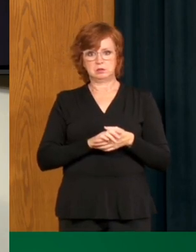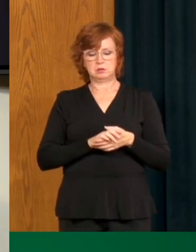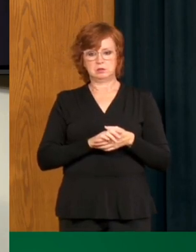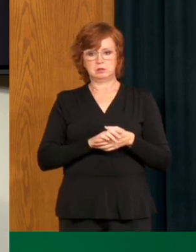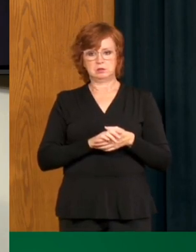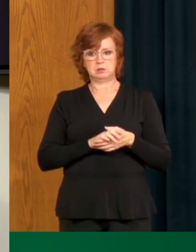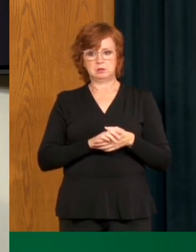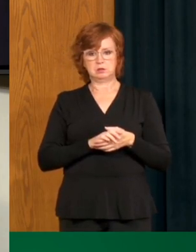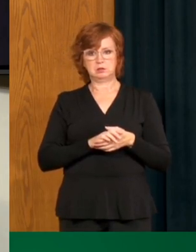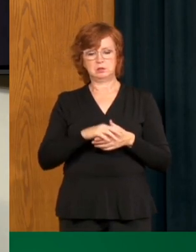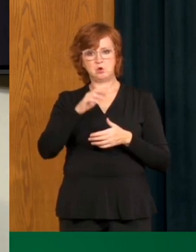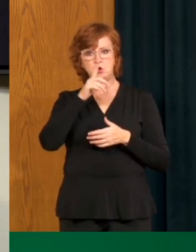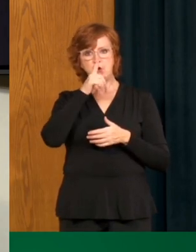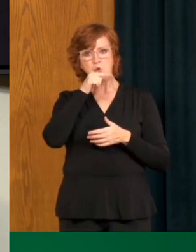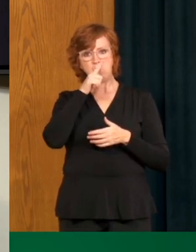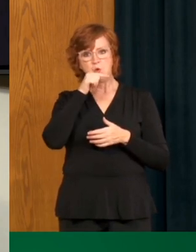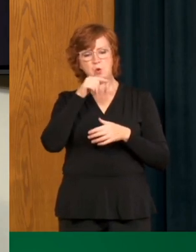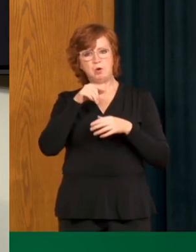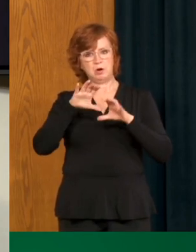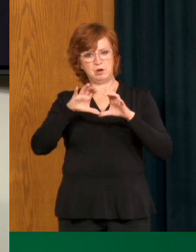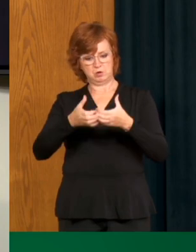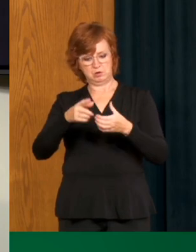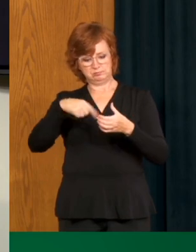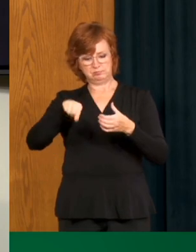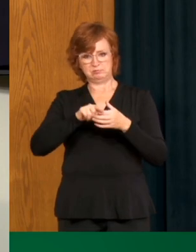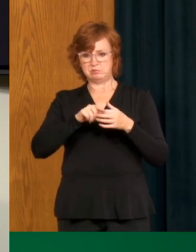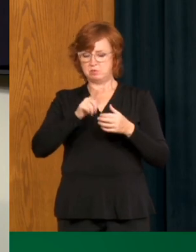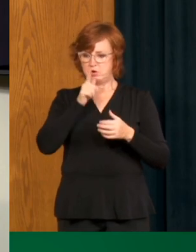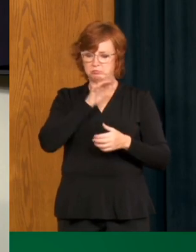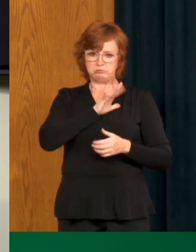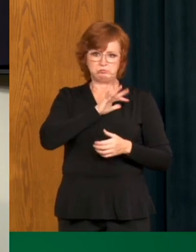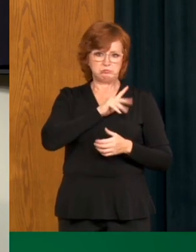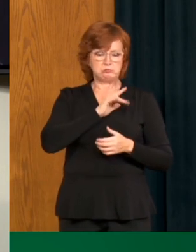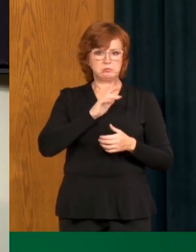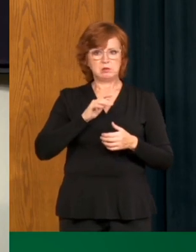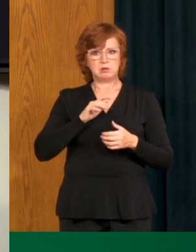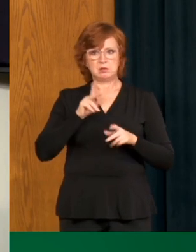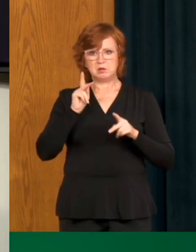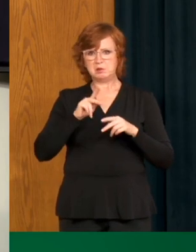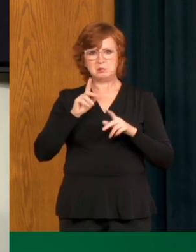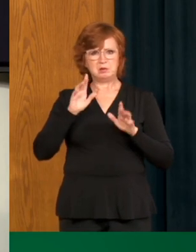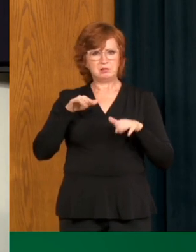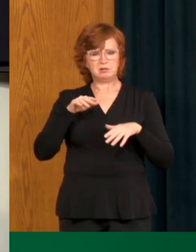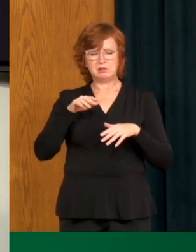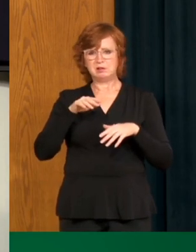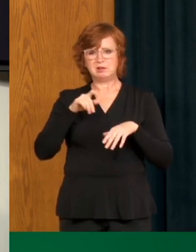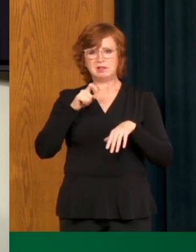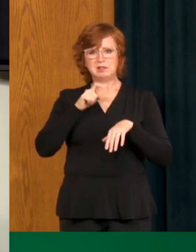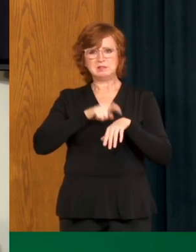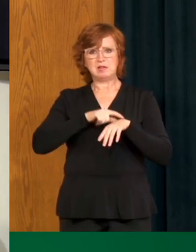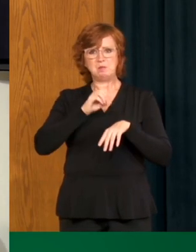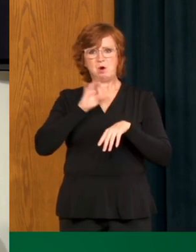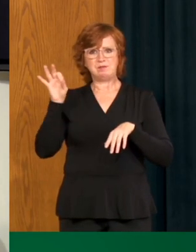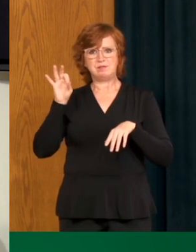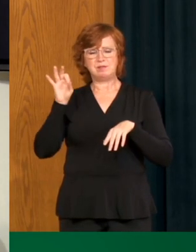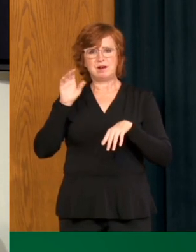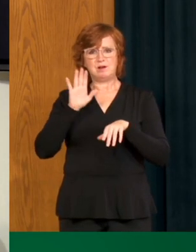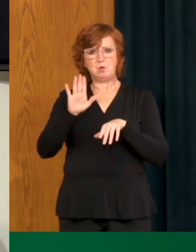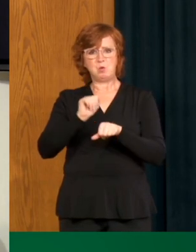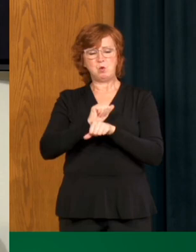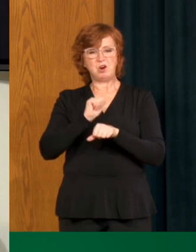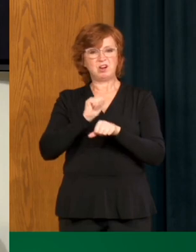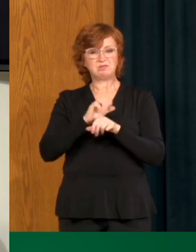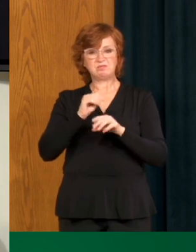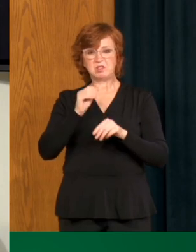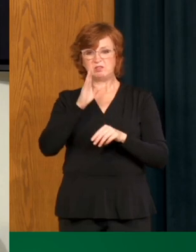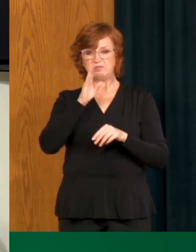began. These are healthcare workers. These are individuals who work in grocery stores, gas stations. These are the real heroes of